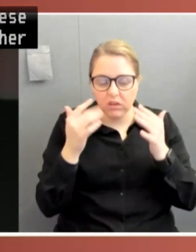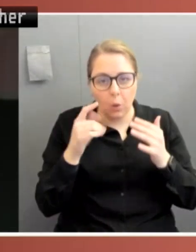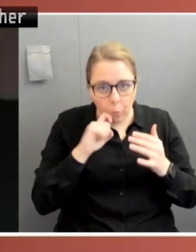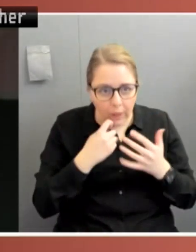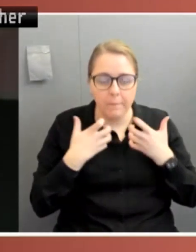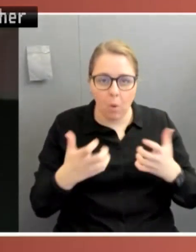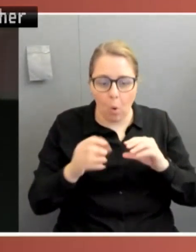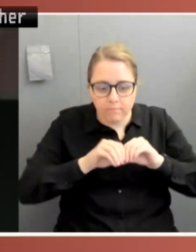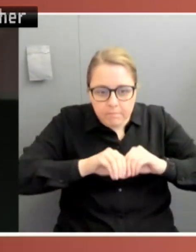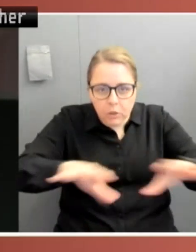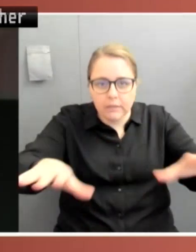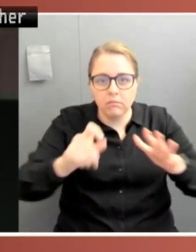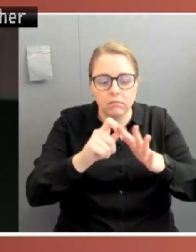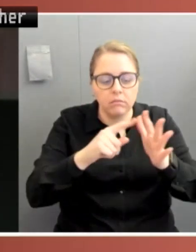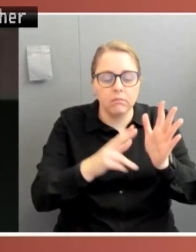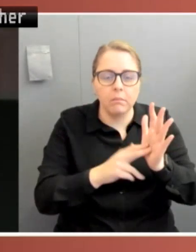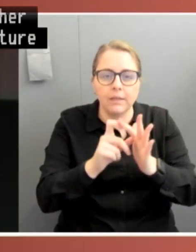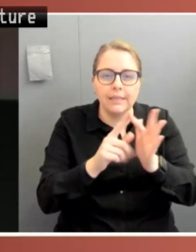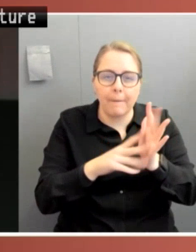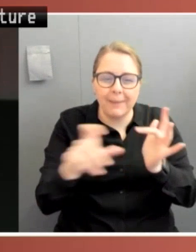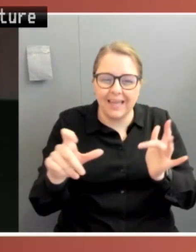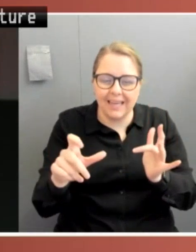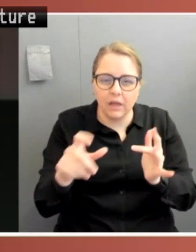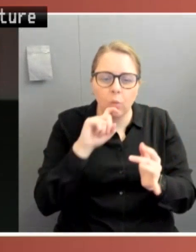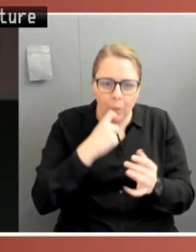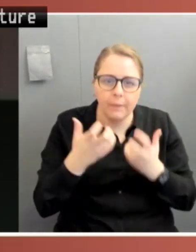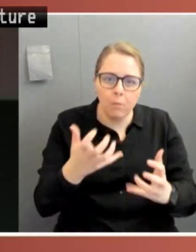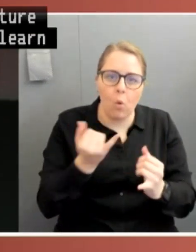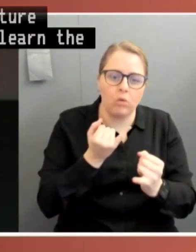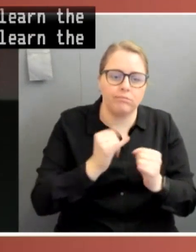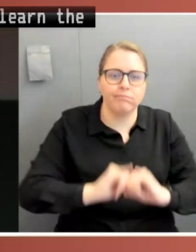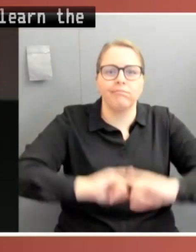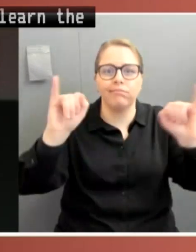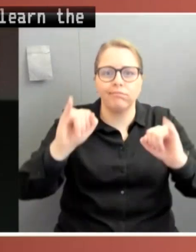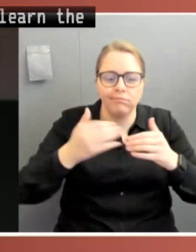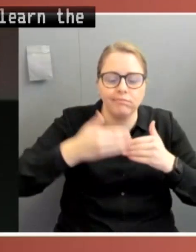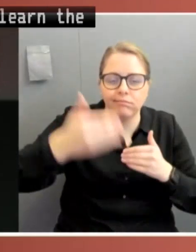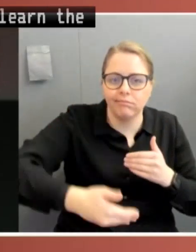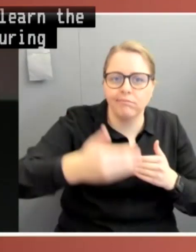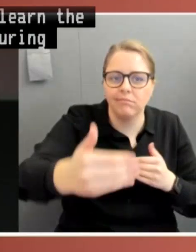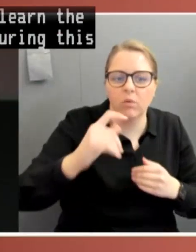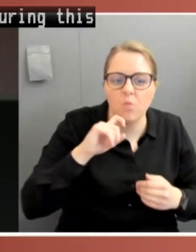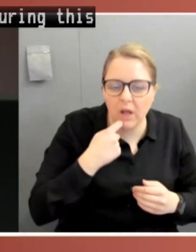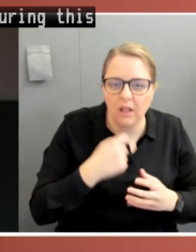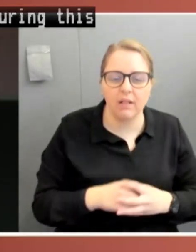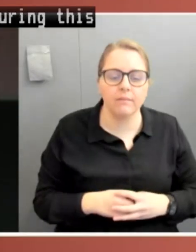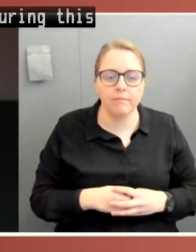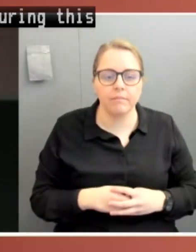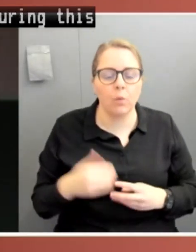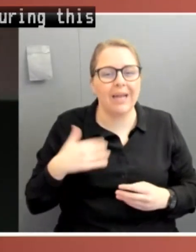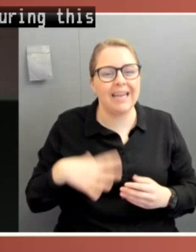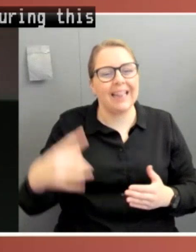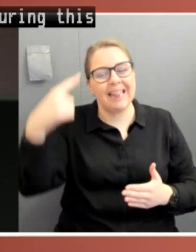crises, and we do need to learn the lessons of what occurred during this period. We need to be realistic about just how much we can undo